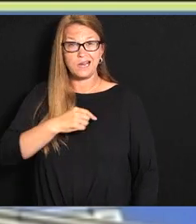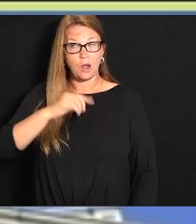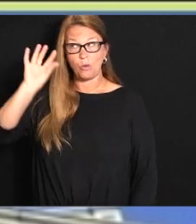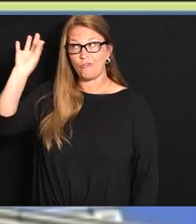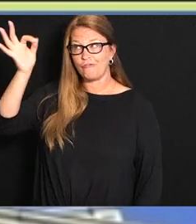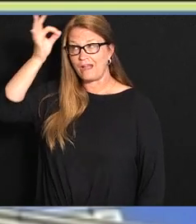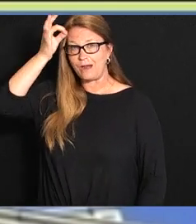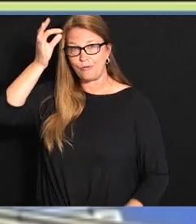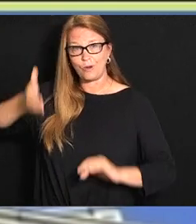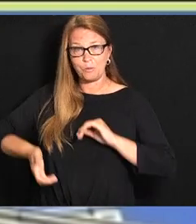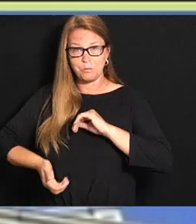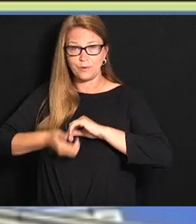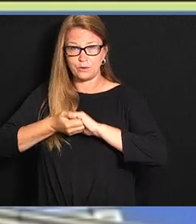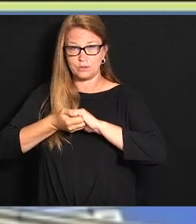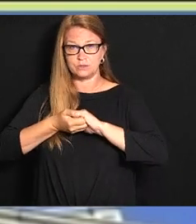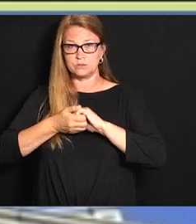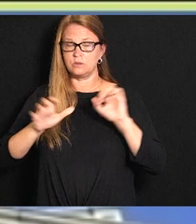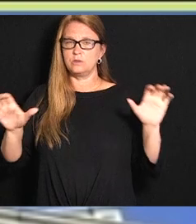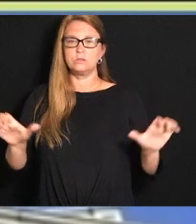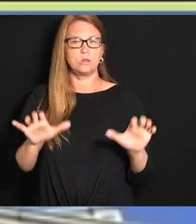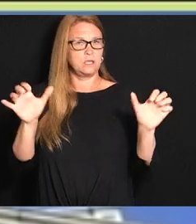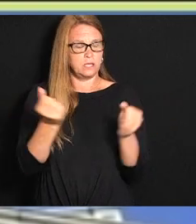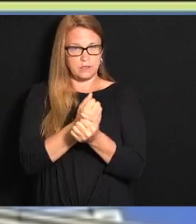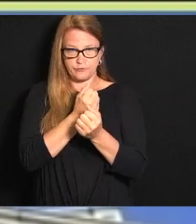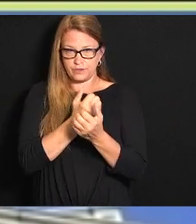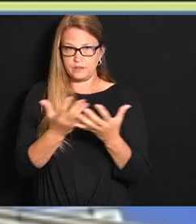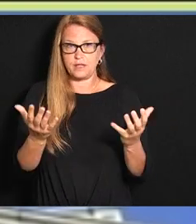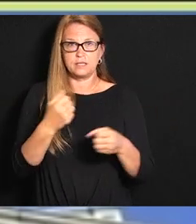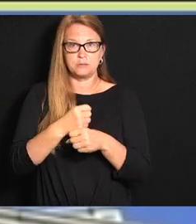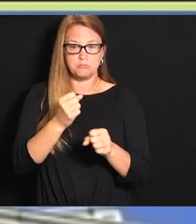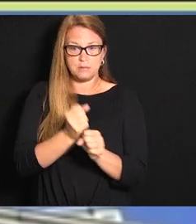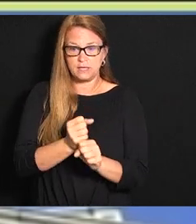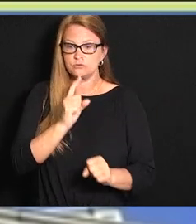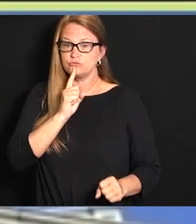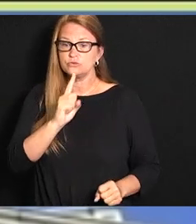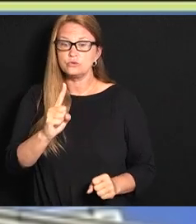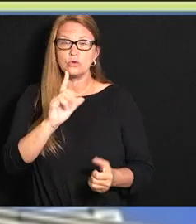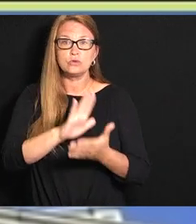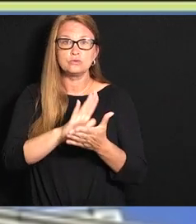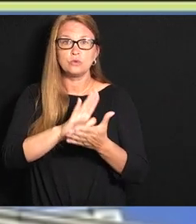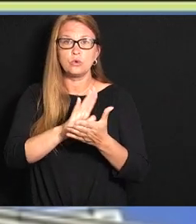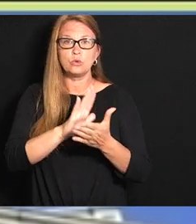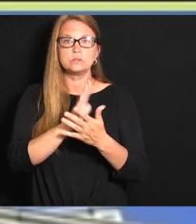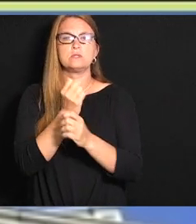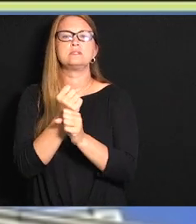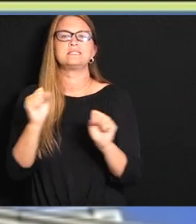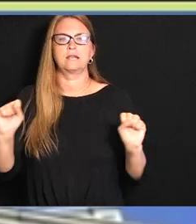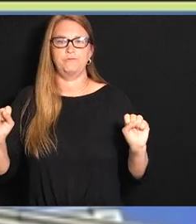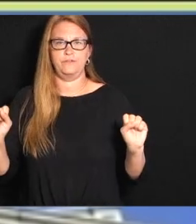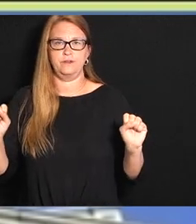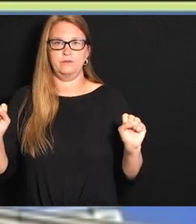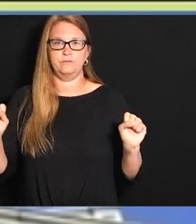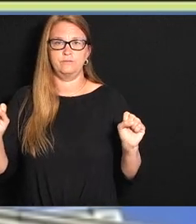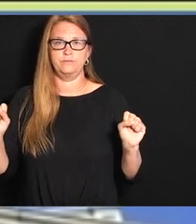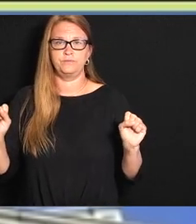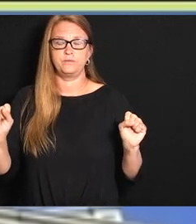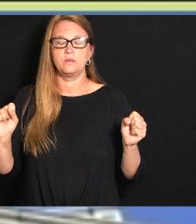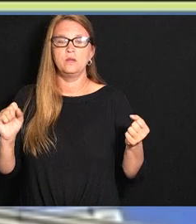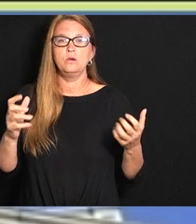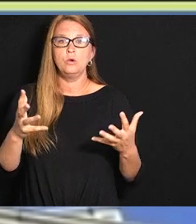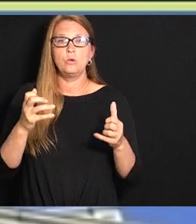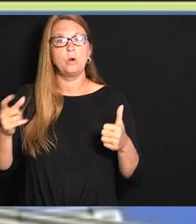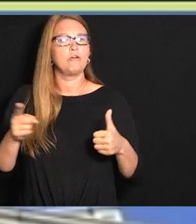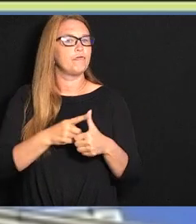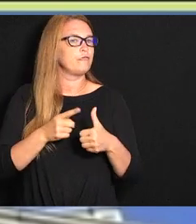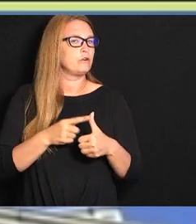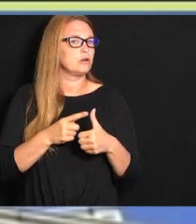everything possible to ensure that our schools are safe. We would like to, first of all, start